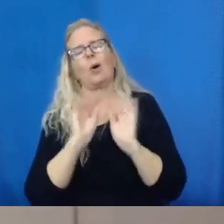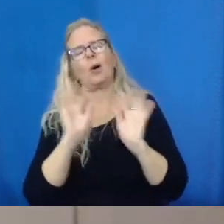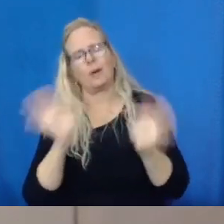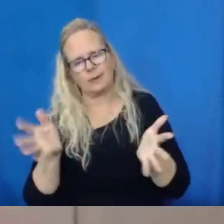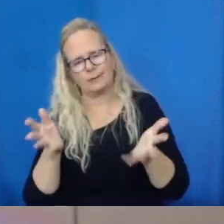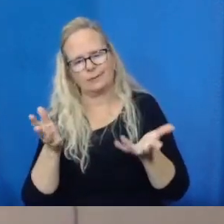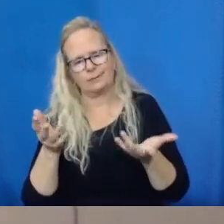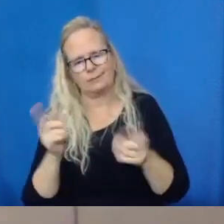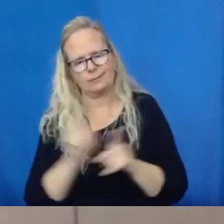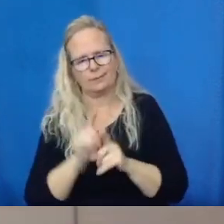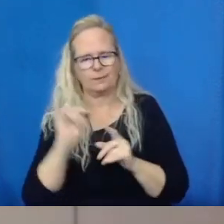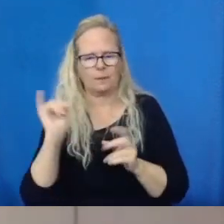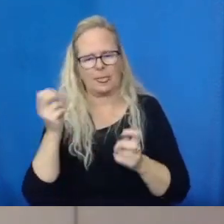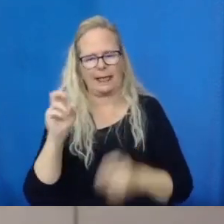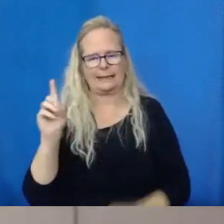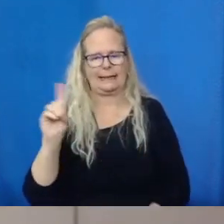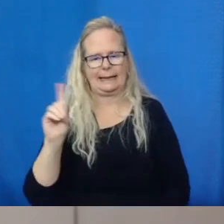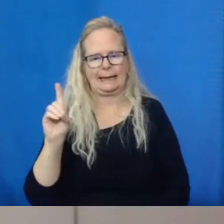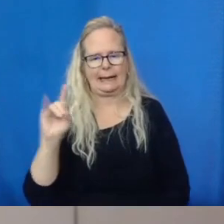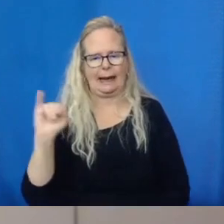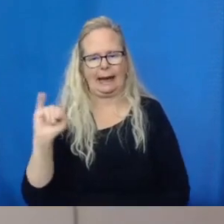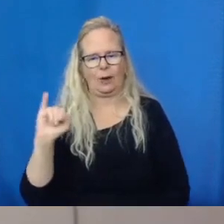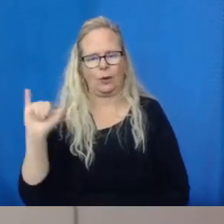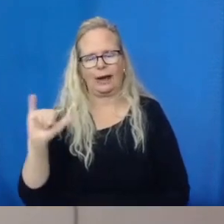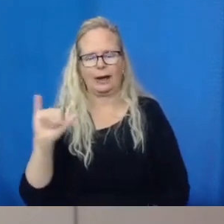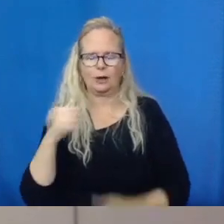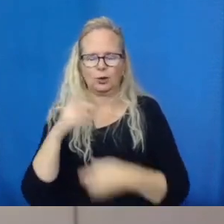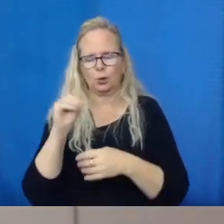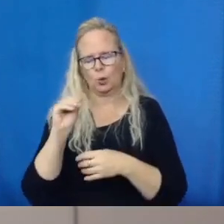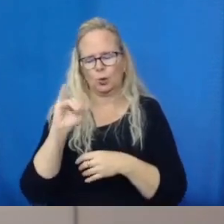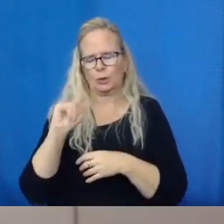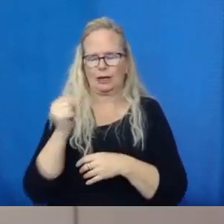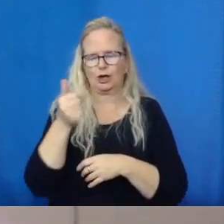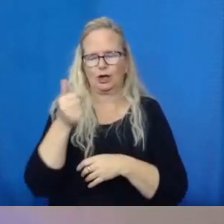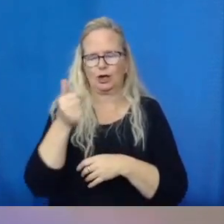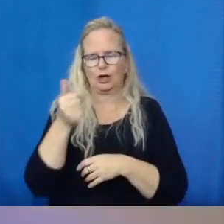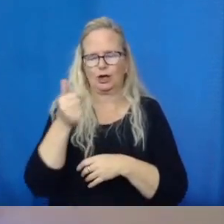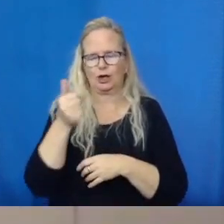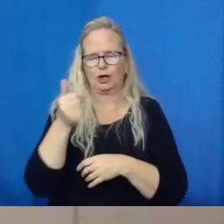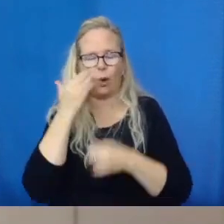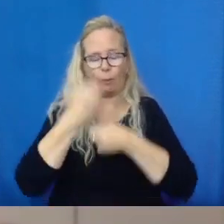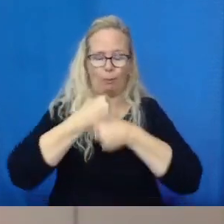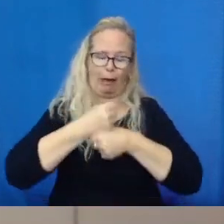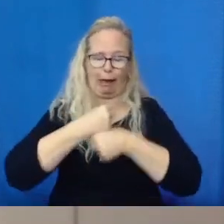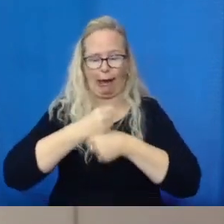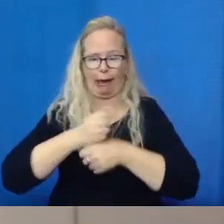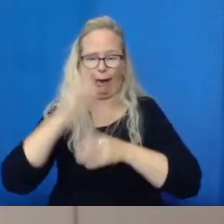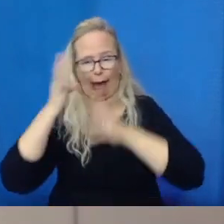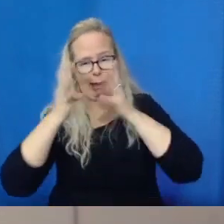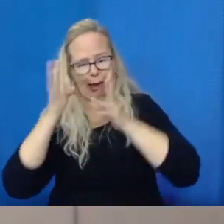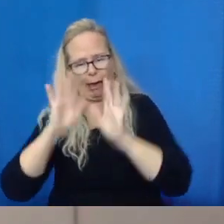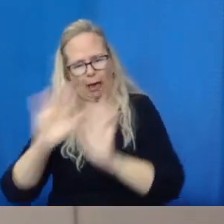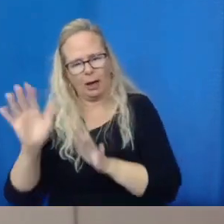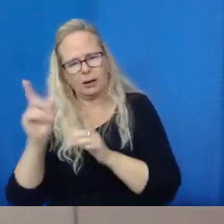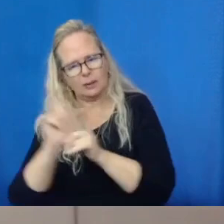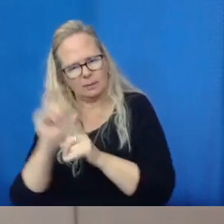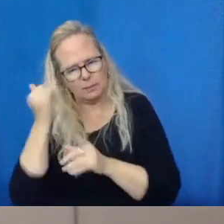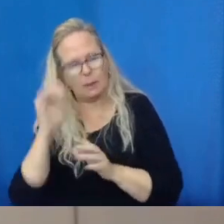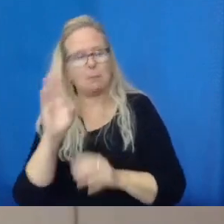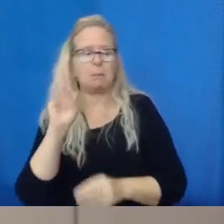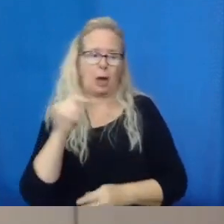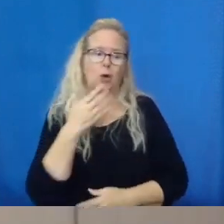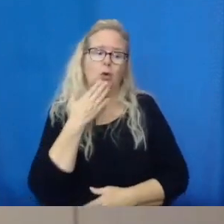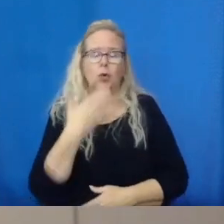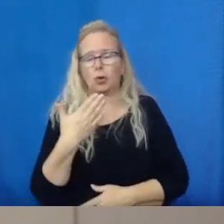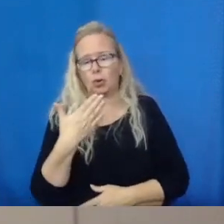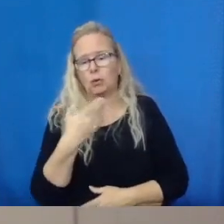this. So certainly something to think about if you have a bunch of procedure masks that you know are decent quality lying around, you can get yourself a mask brace.